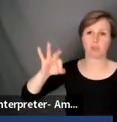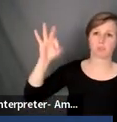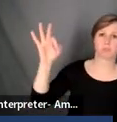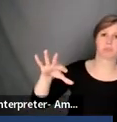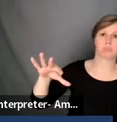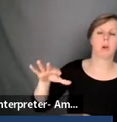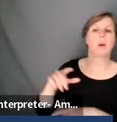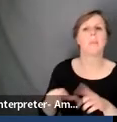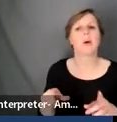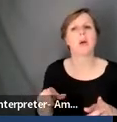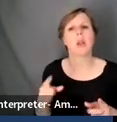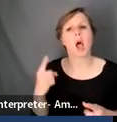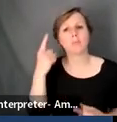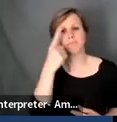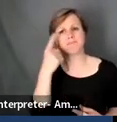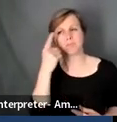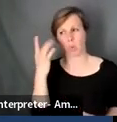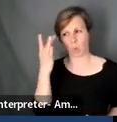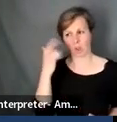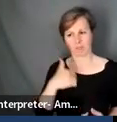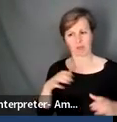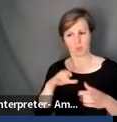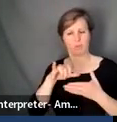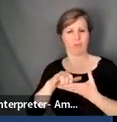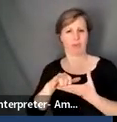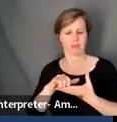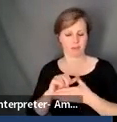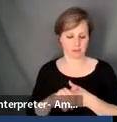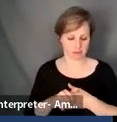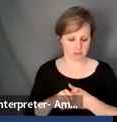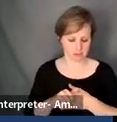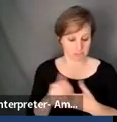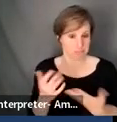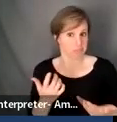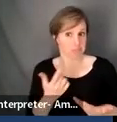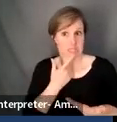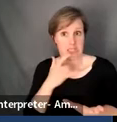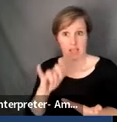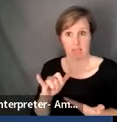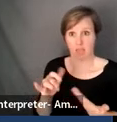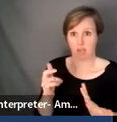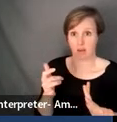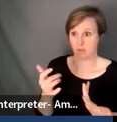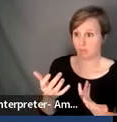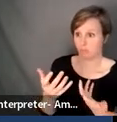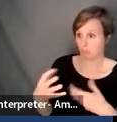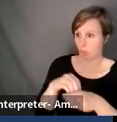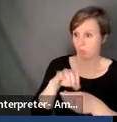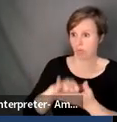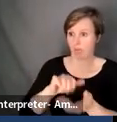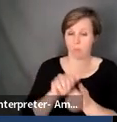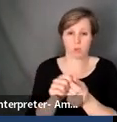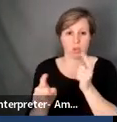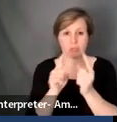um, be thoughtful about why are you doing that, um, and state that, like, bring that into the discourse. You know, having this